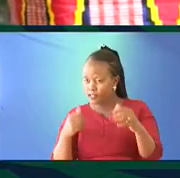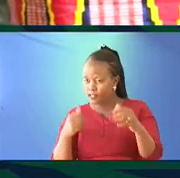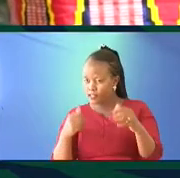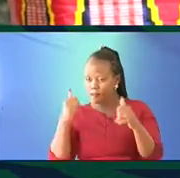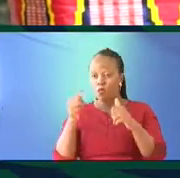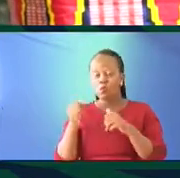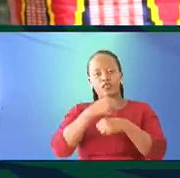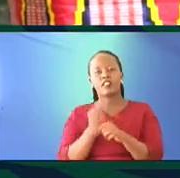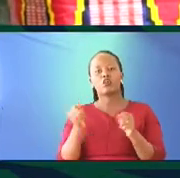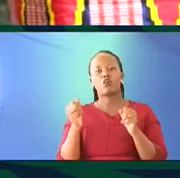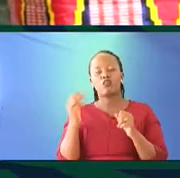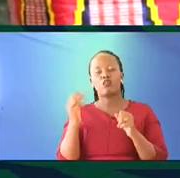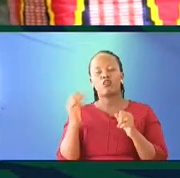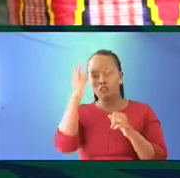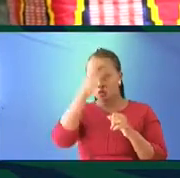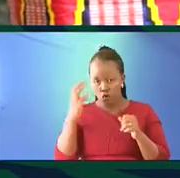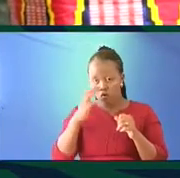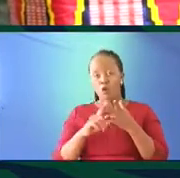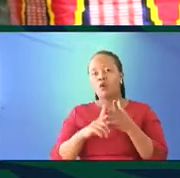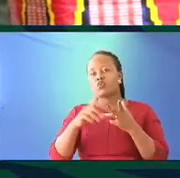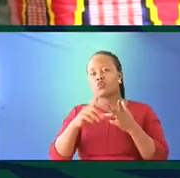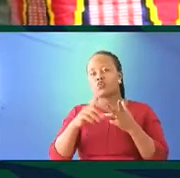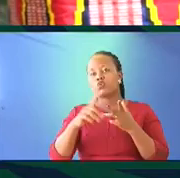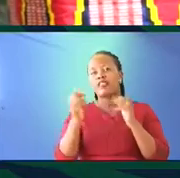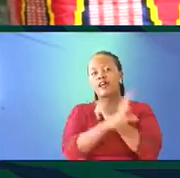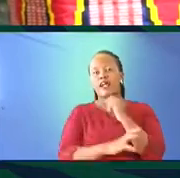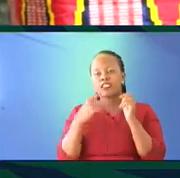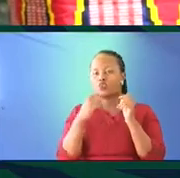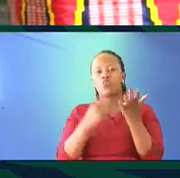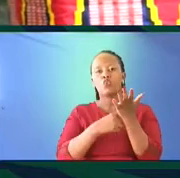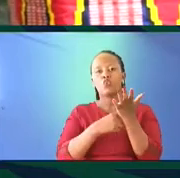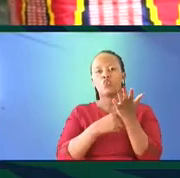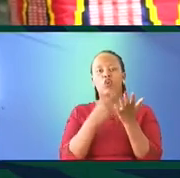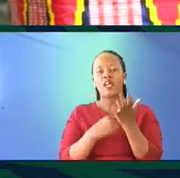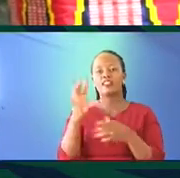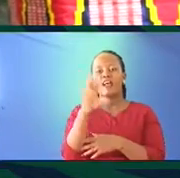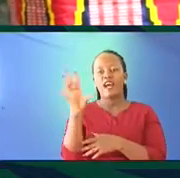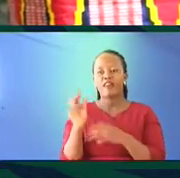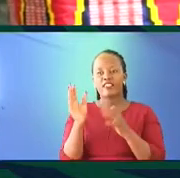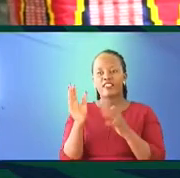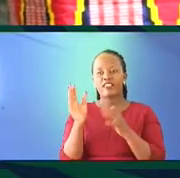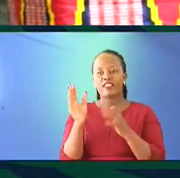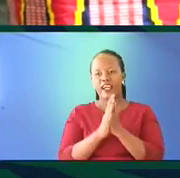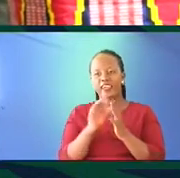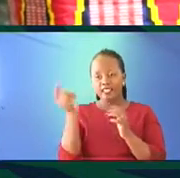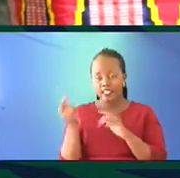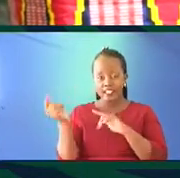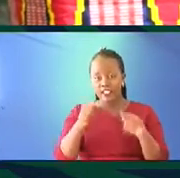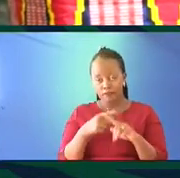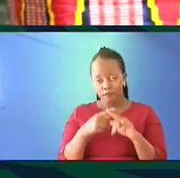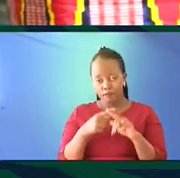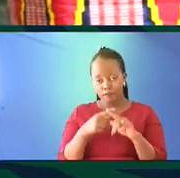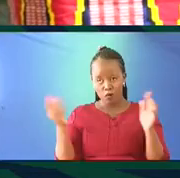in the construction of Europe. So, European countries that came to colonize Africa and Latin America and elsewhere, they came from